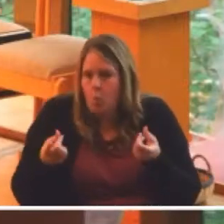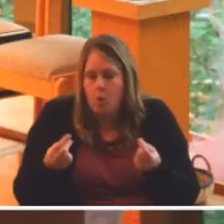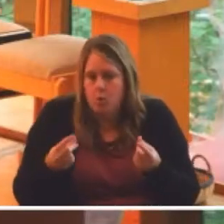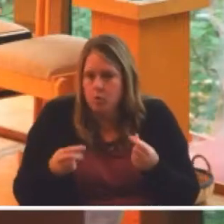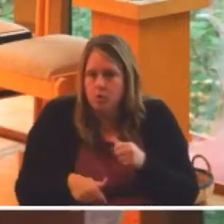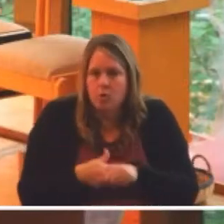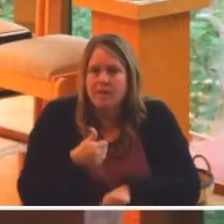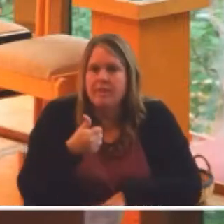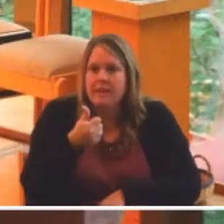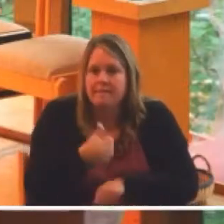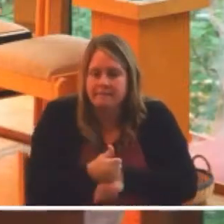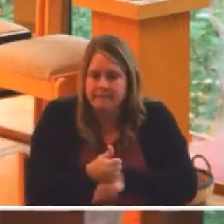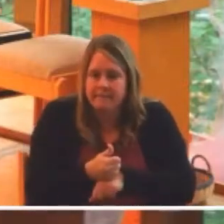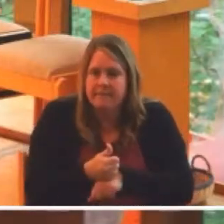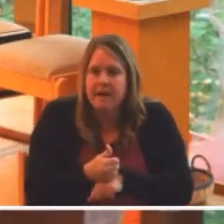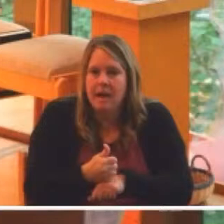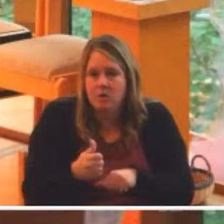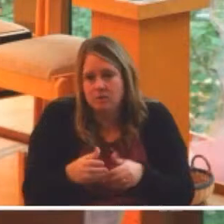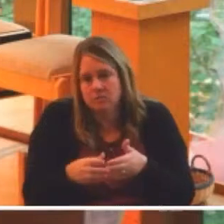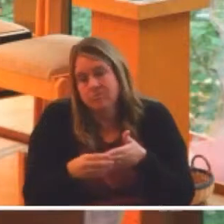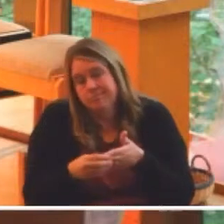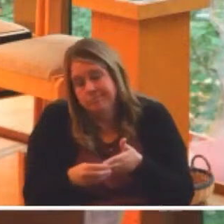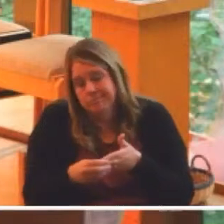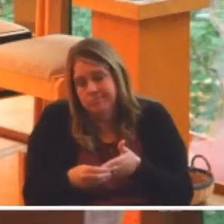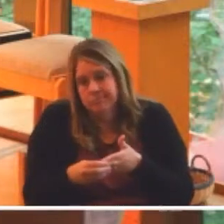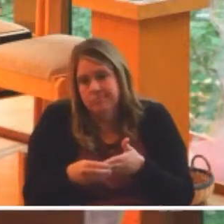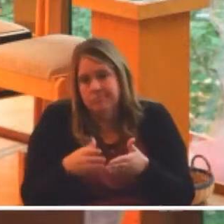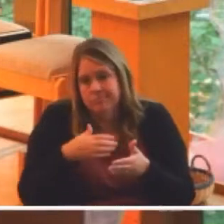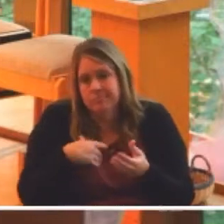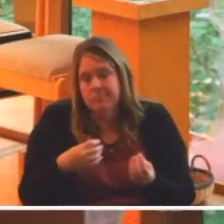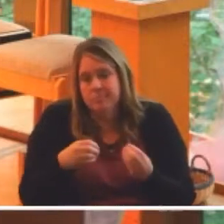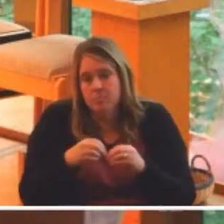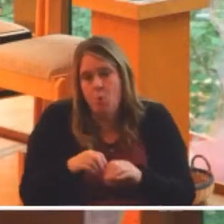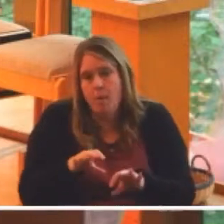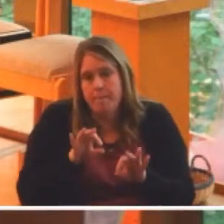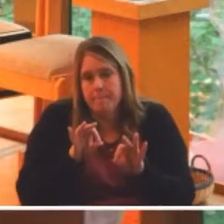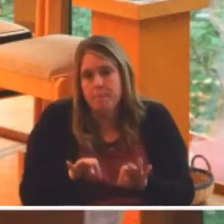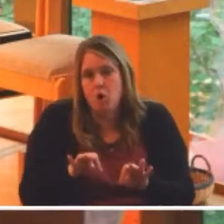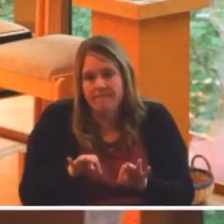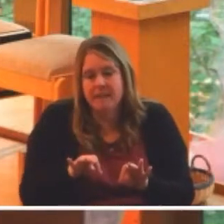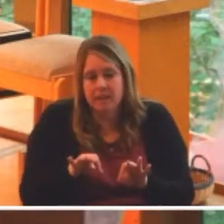leaders of this country, they said we're going to build a more perfect union.